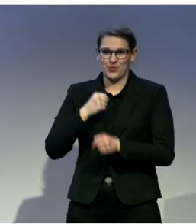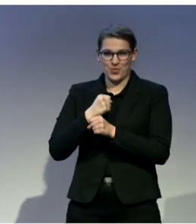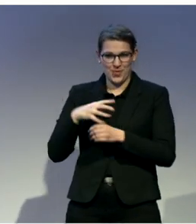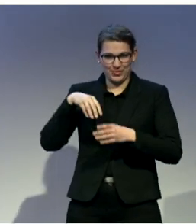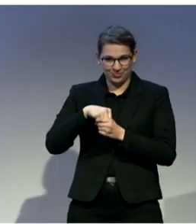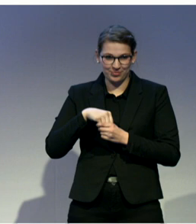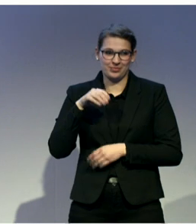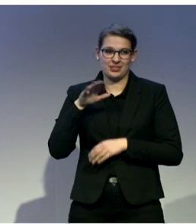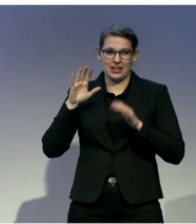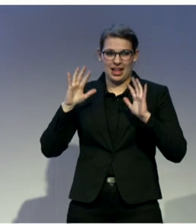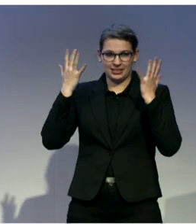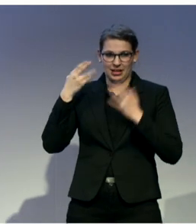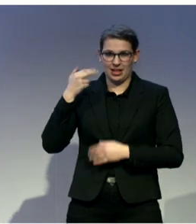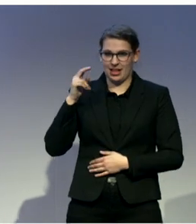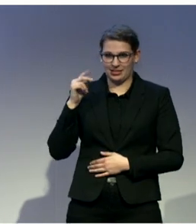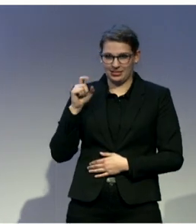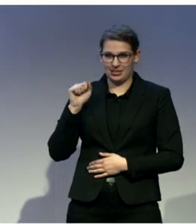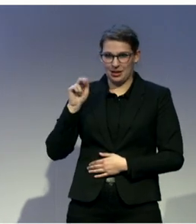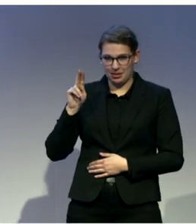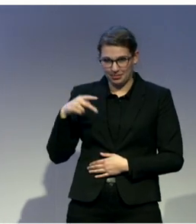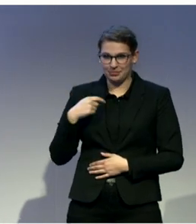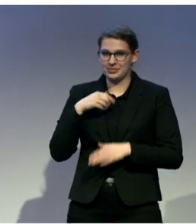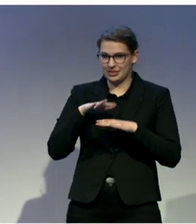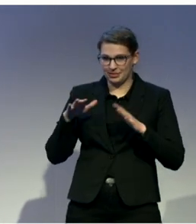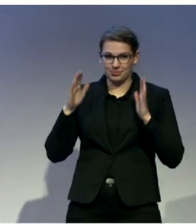association I co-founded in 2006.